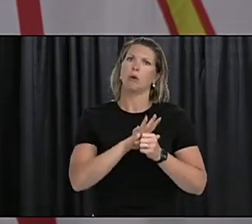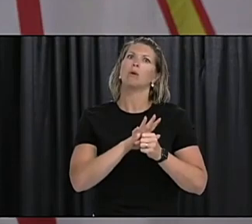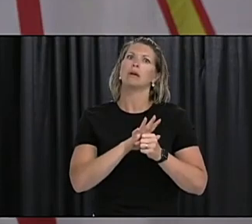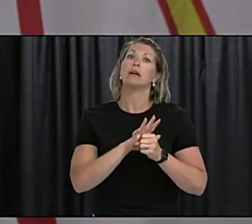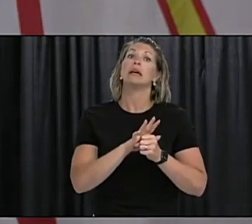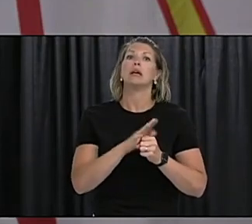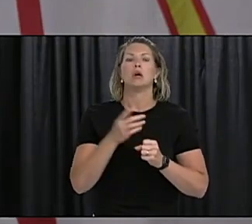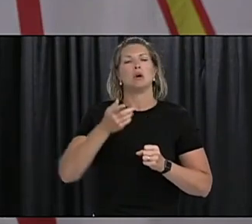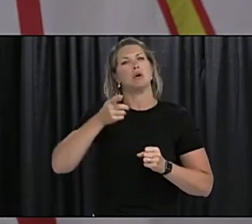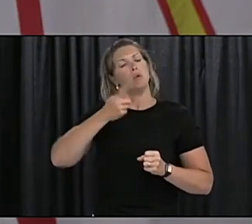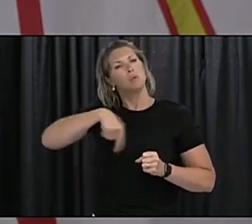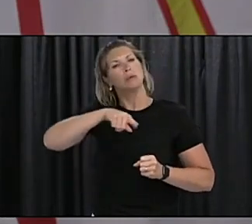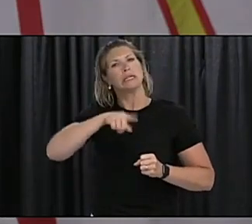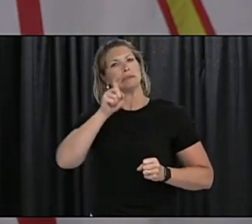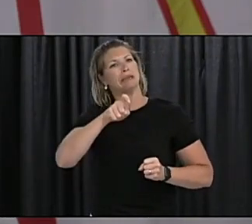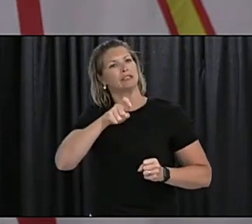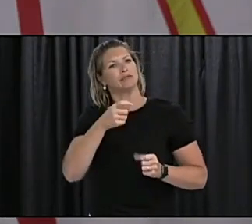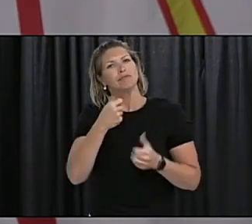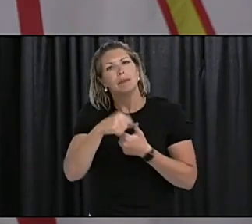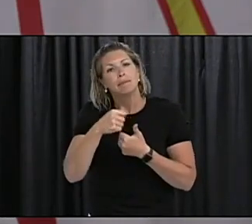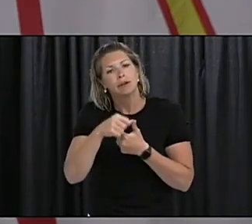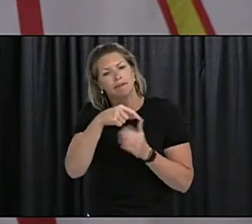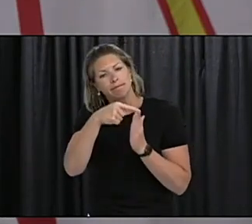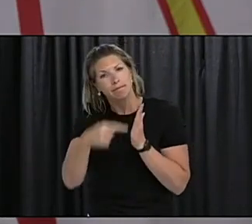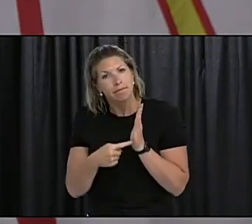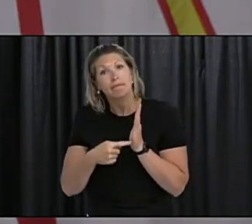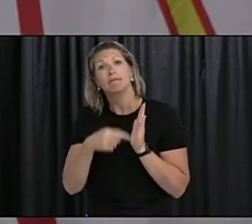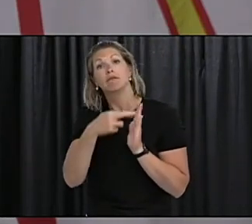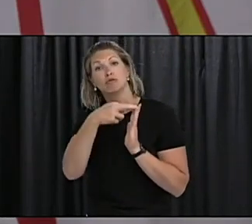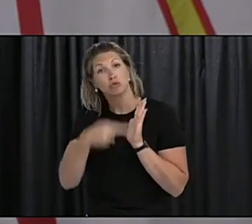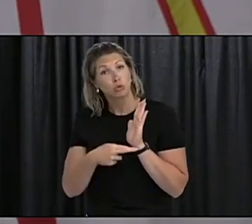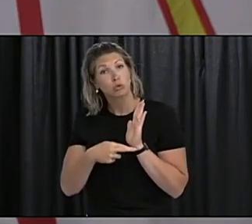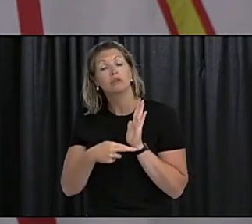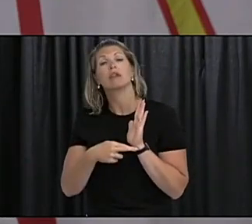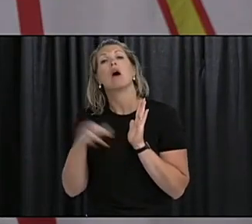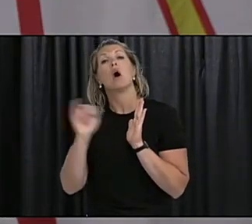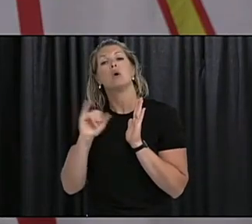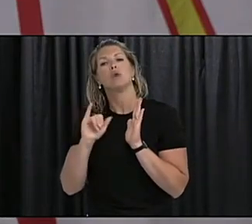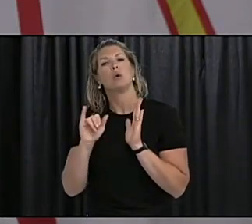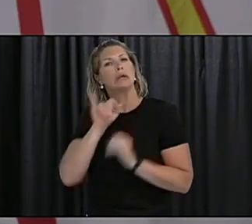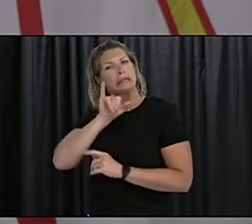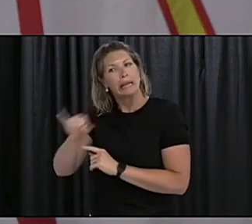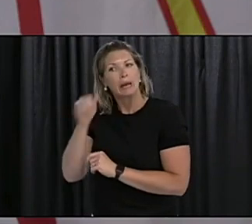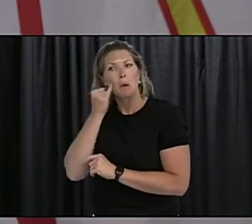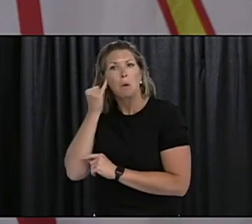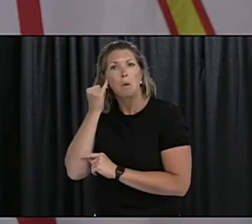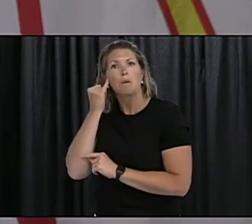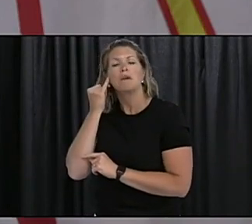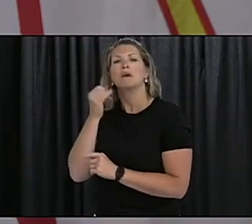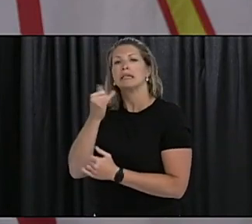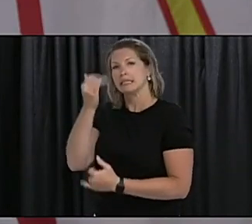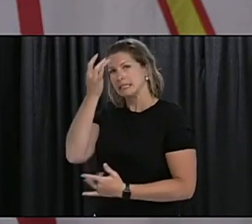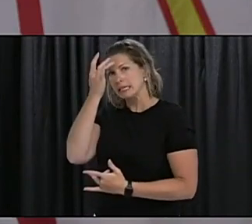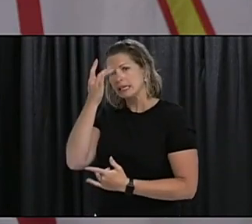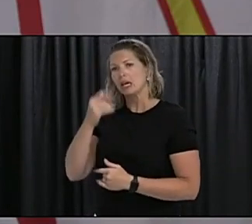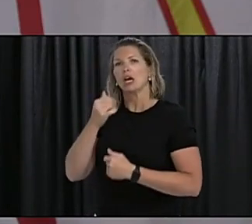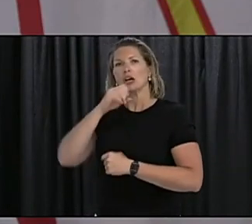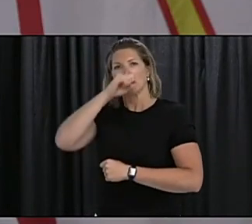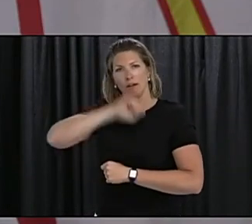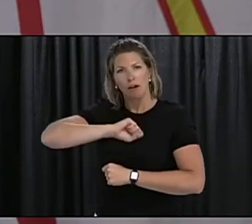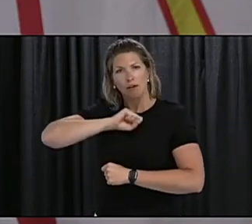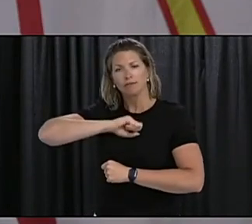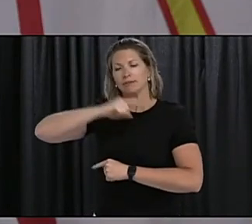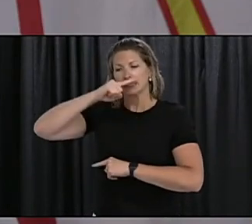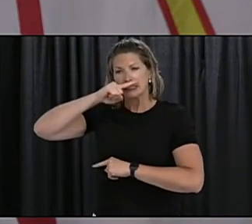province. Please continue to stay home when you are unwell, cover coughs and sneezes, practice good hand hygiene,